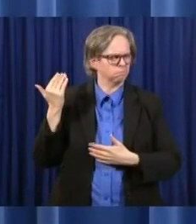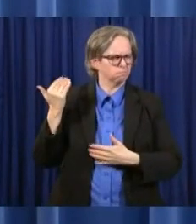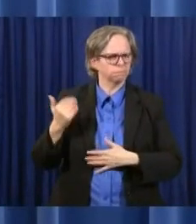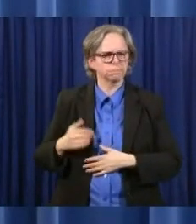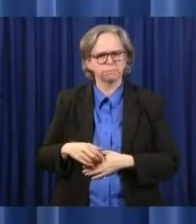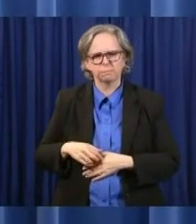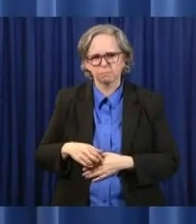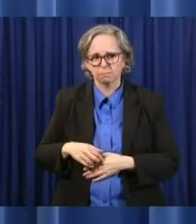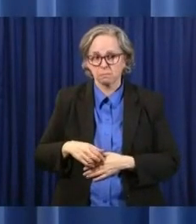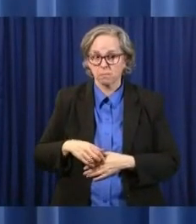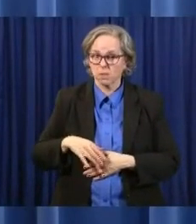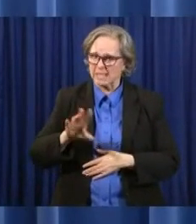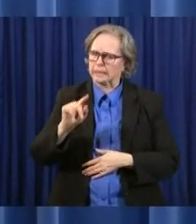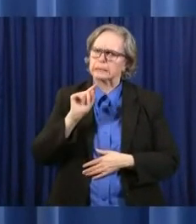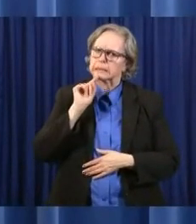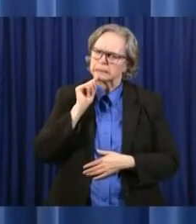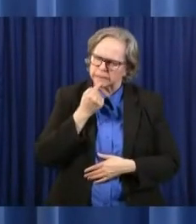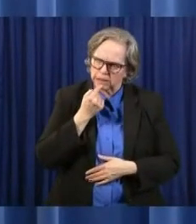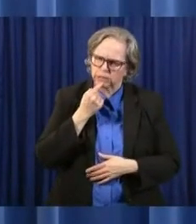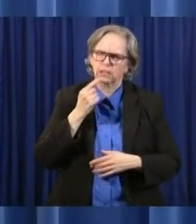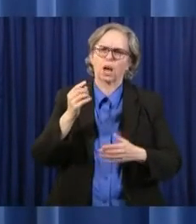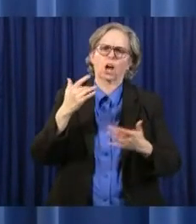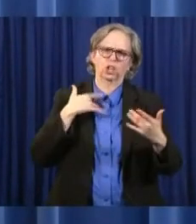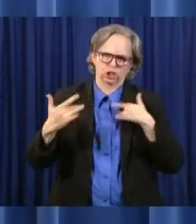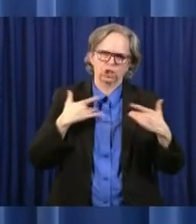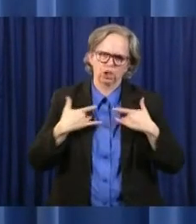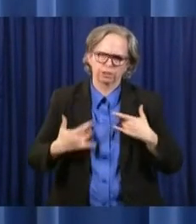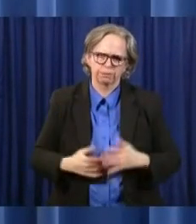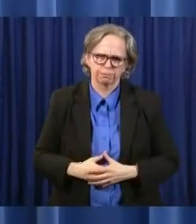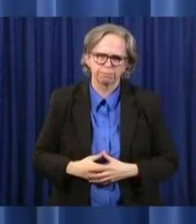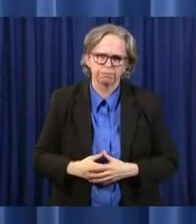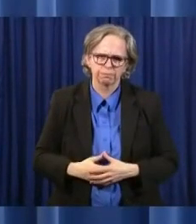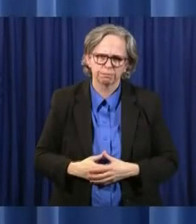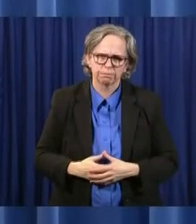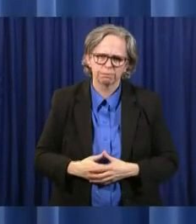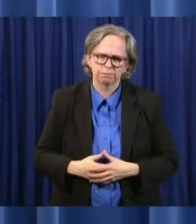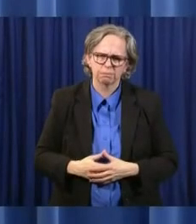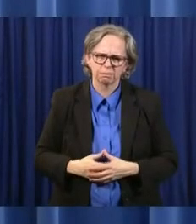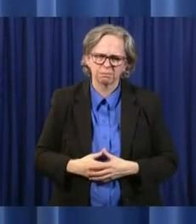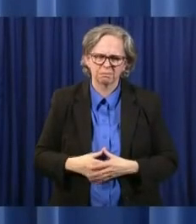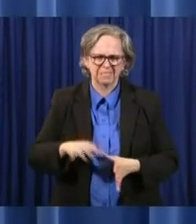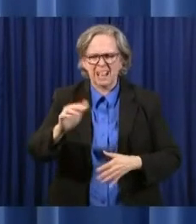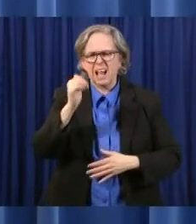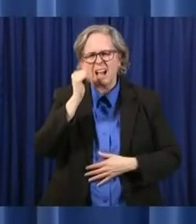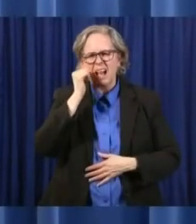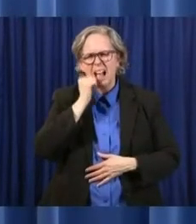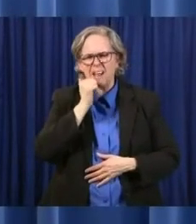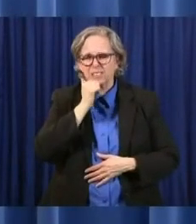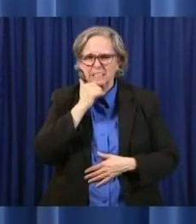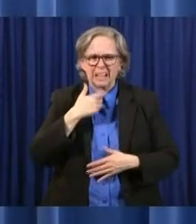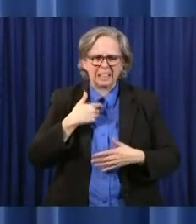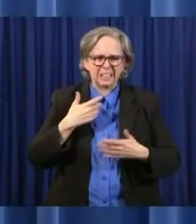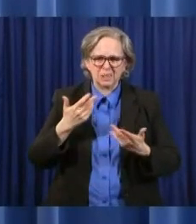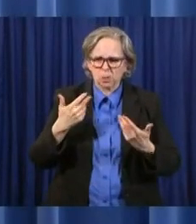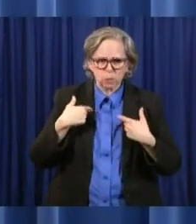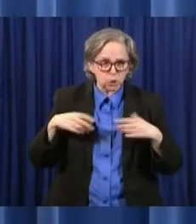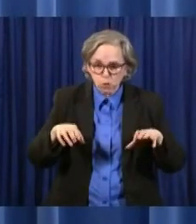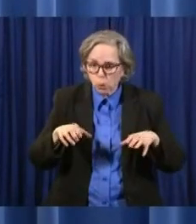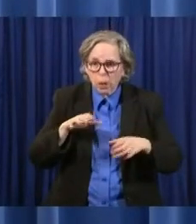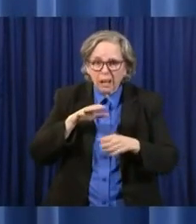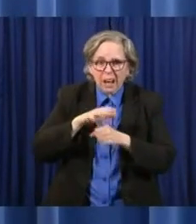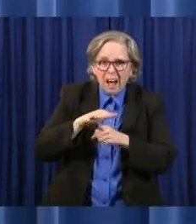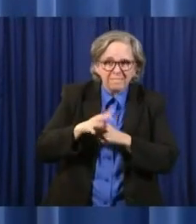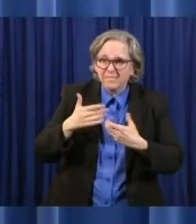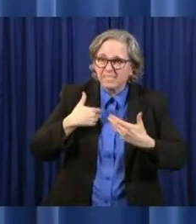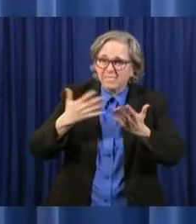concern. You know, I ask the same question every day. Are we doing everything that we can? And we're